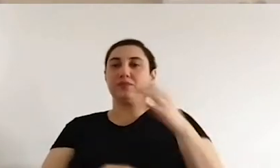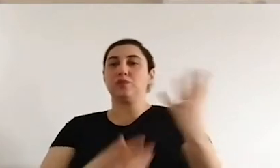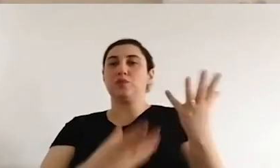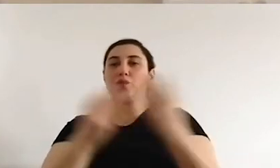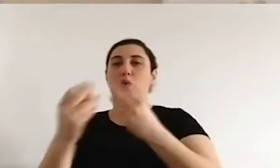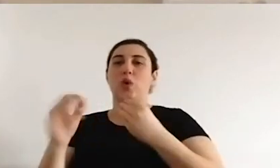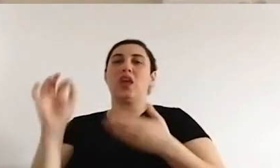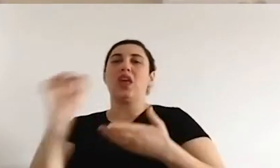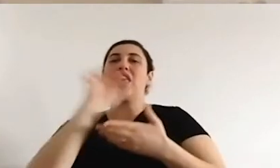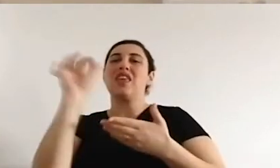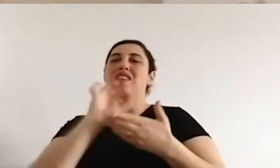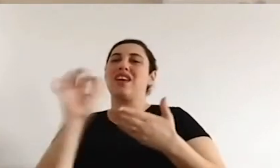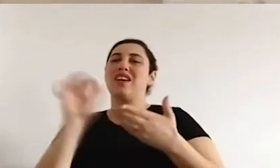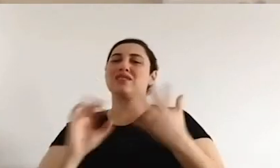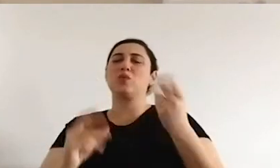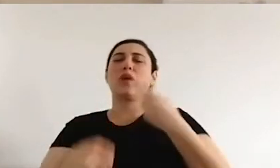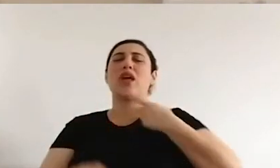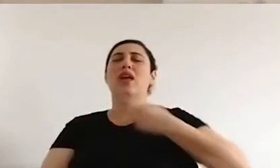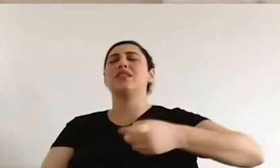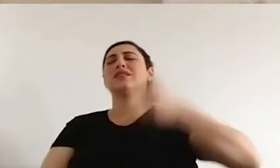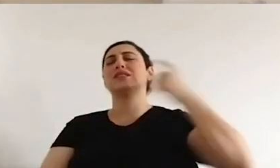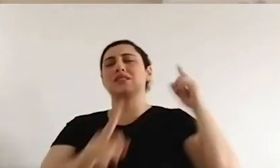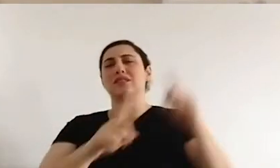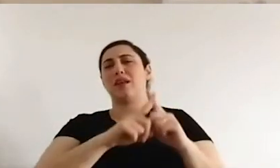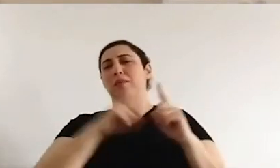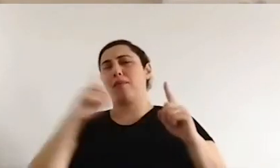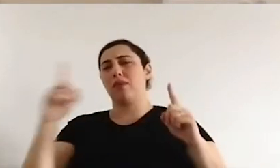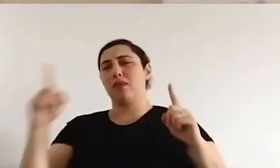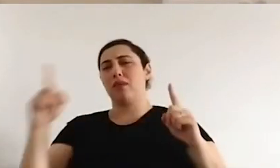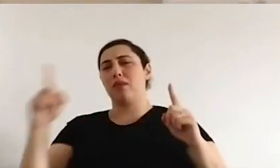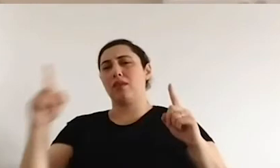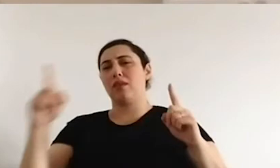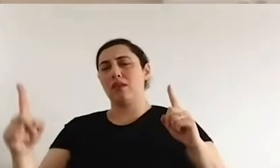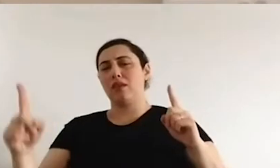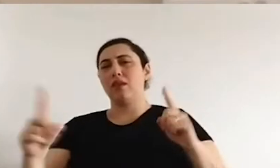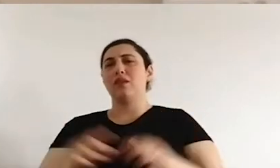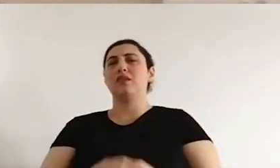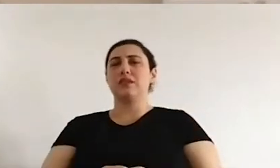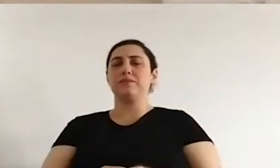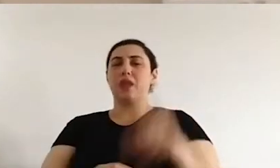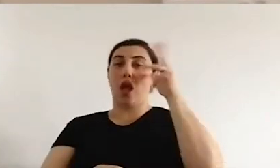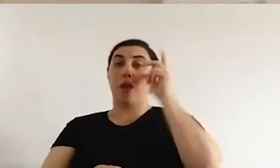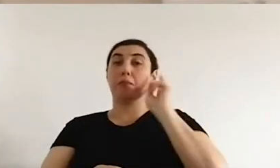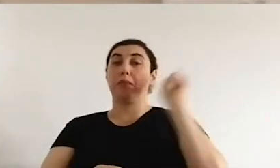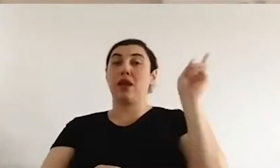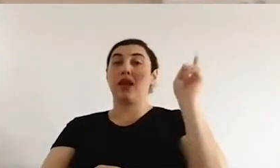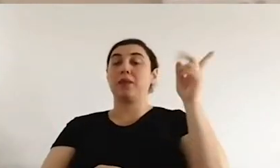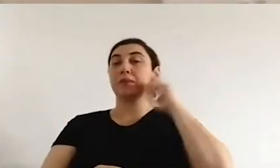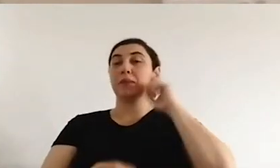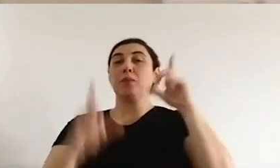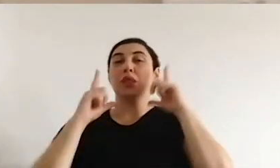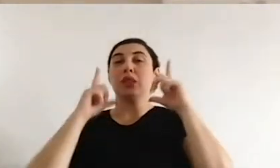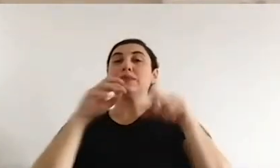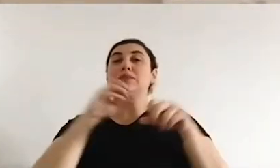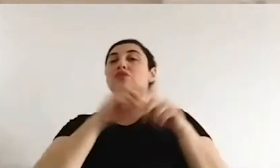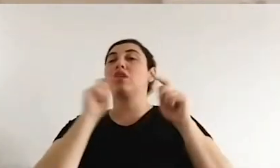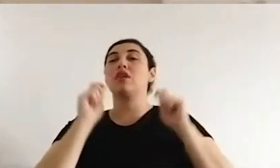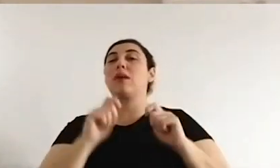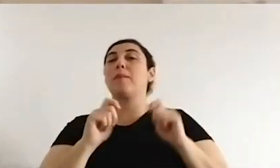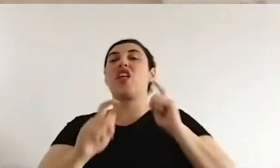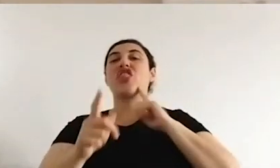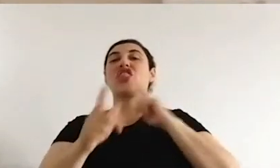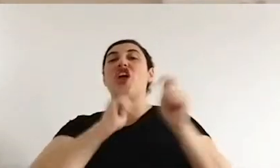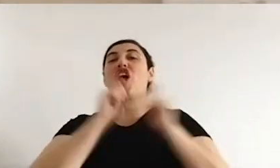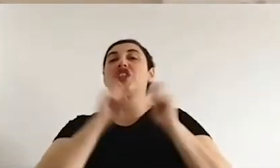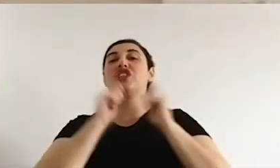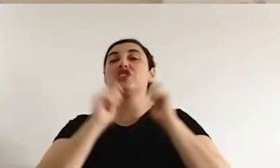So many authors, many researchers for many years have long debated about